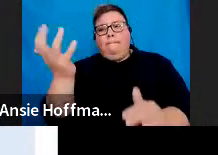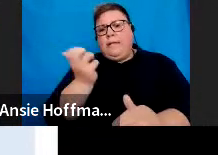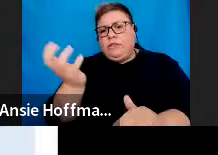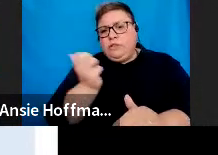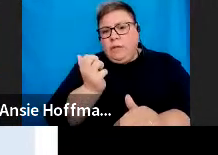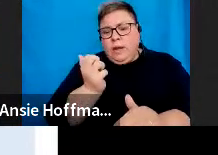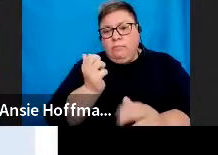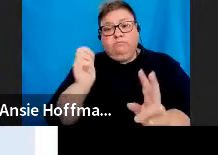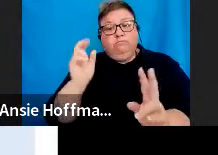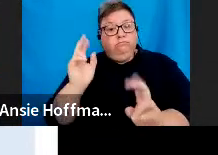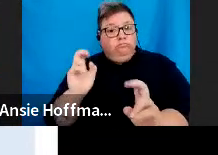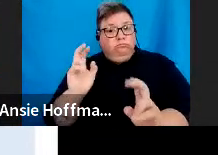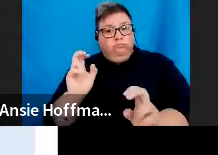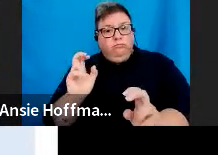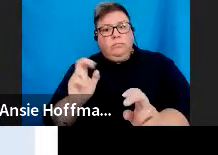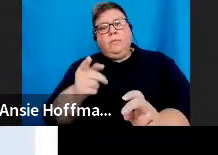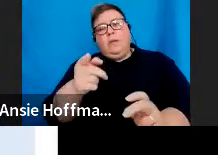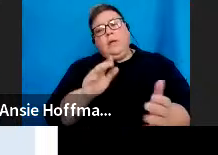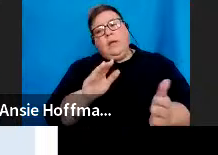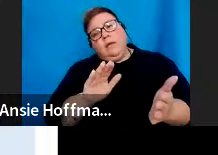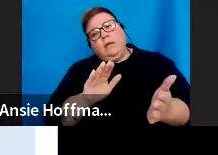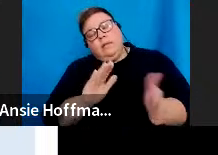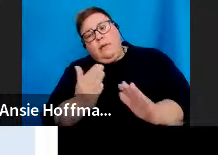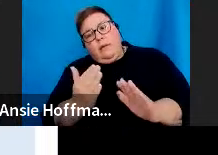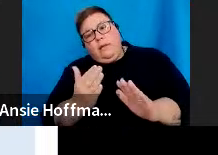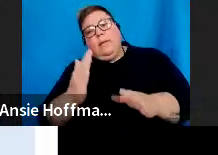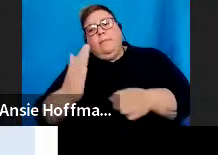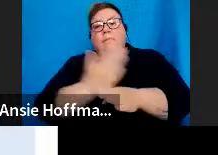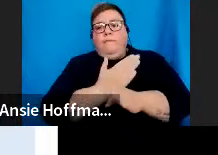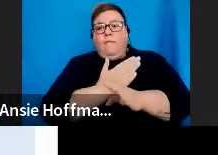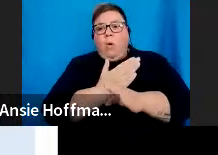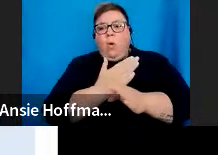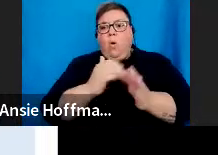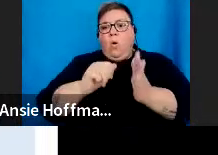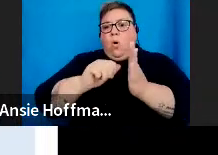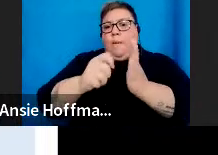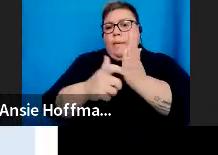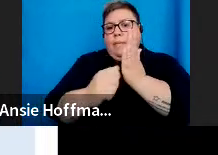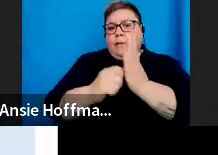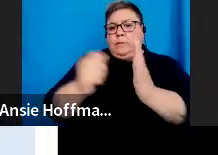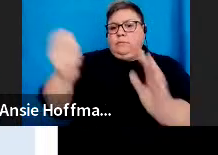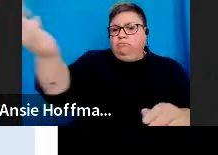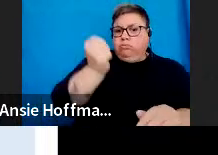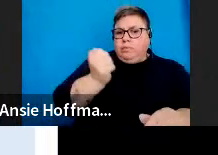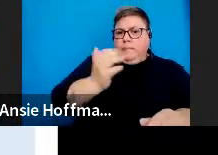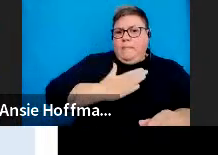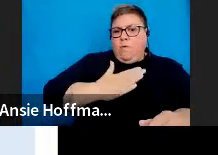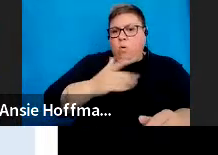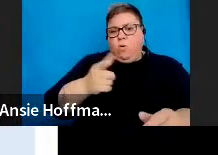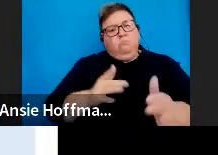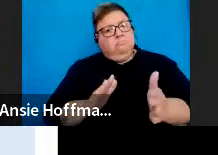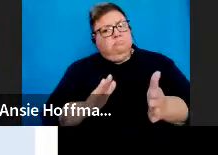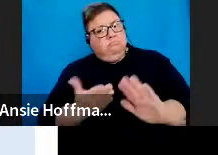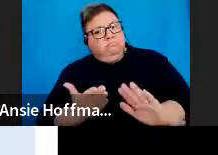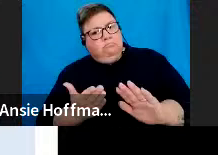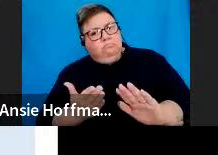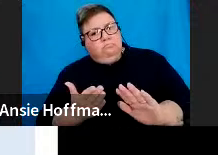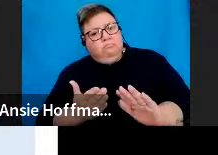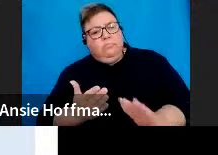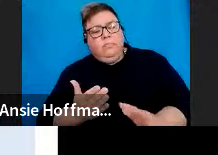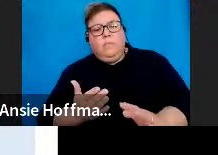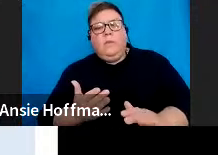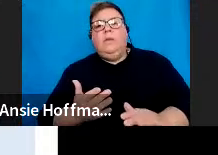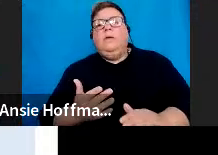for example, death before retirement, your retirement due to ill health, your retirement or provident